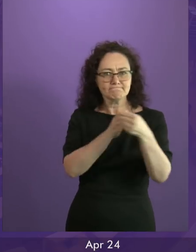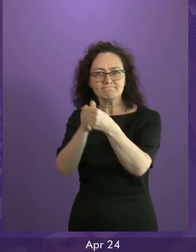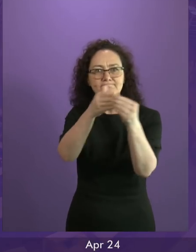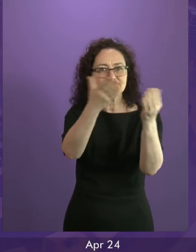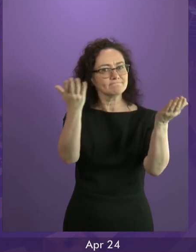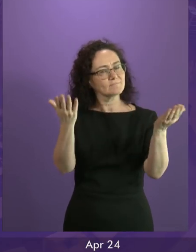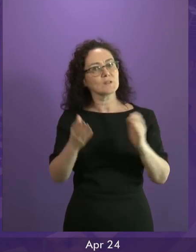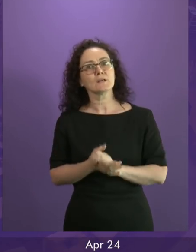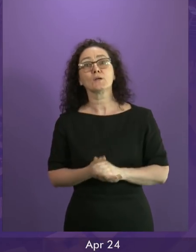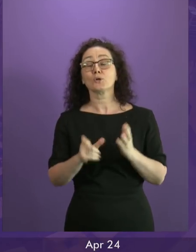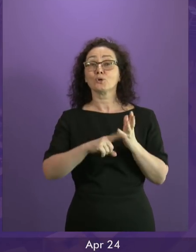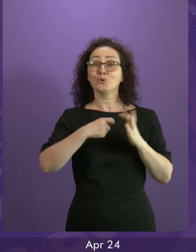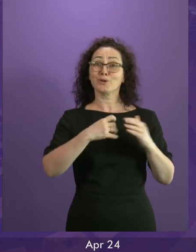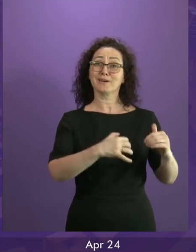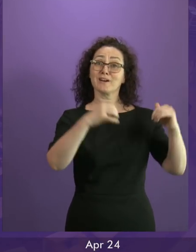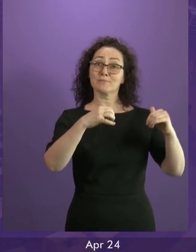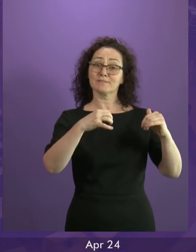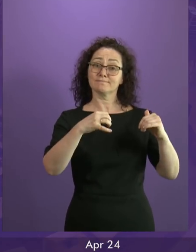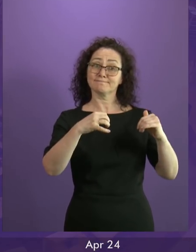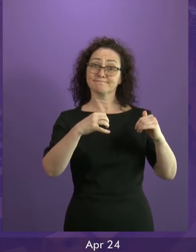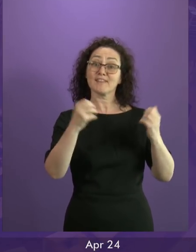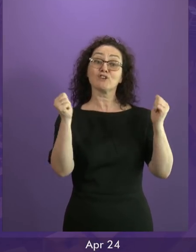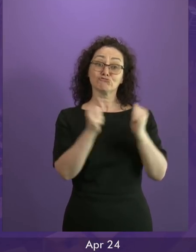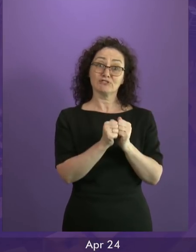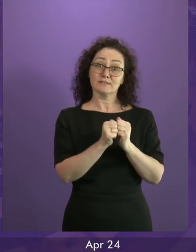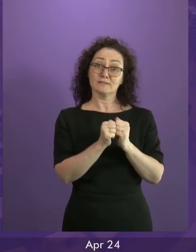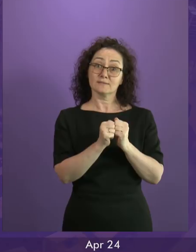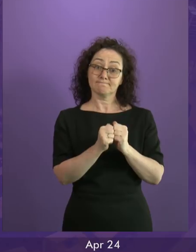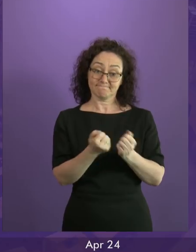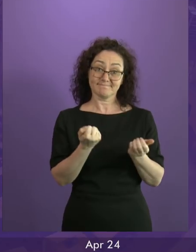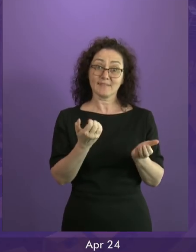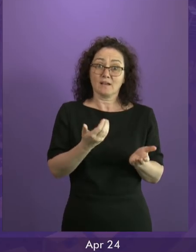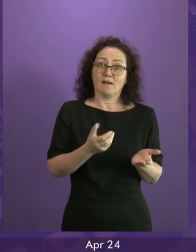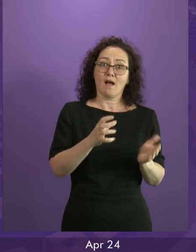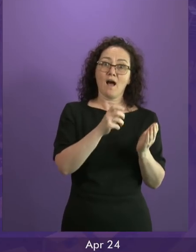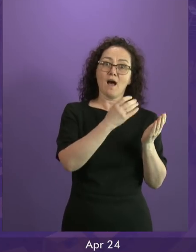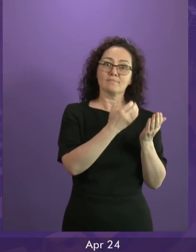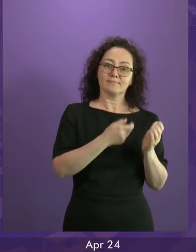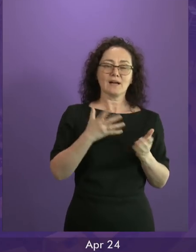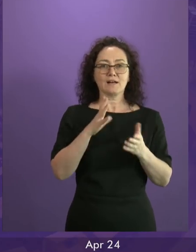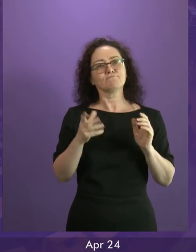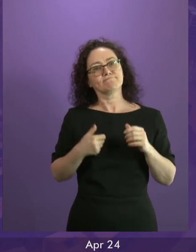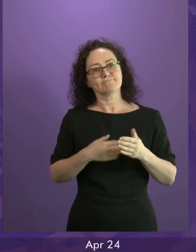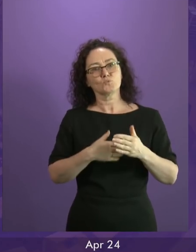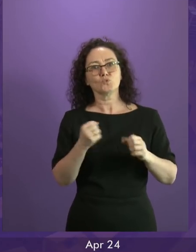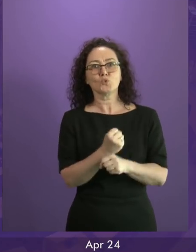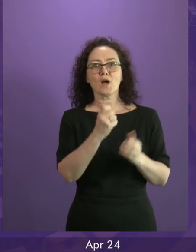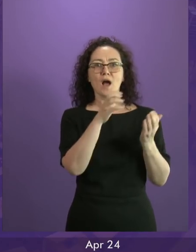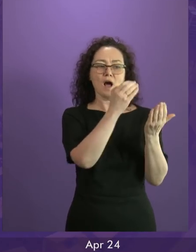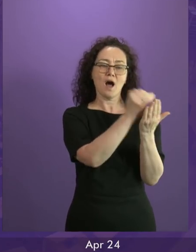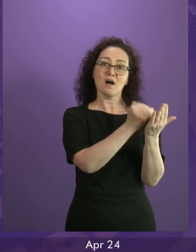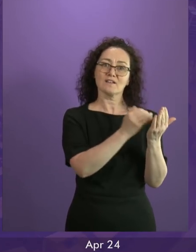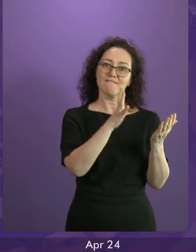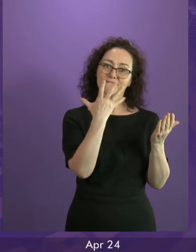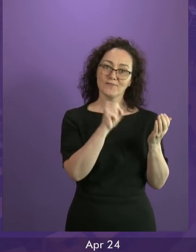triggered Article 50 before it had answered that question. The Prime Minister then boxed herself in with a series of self